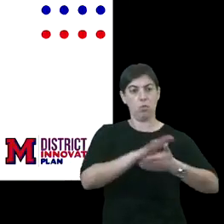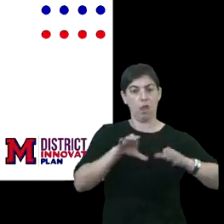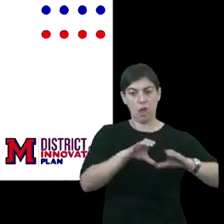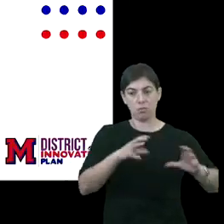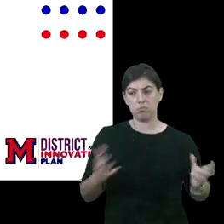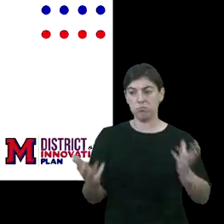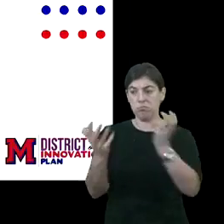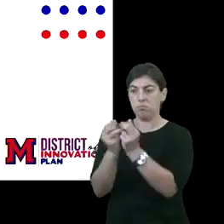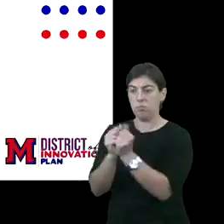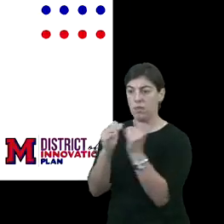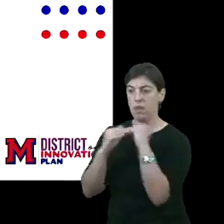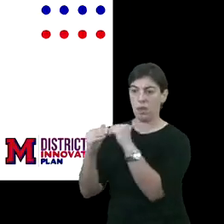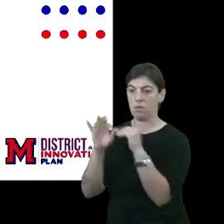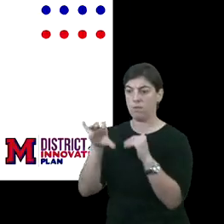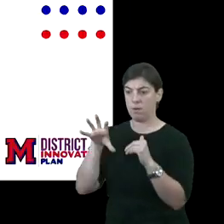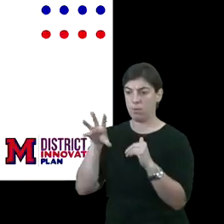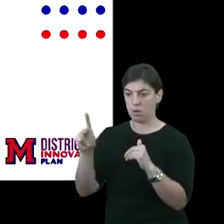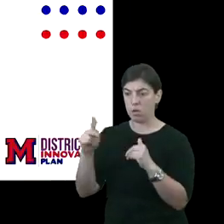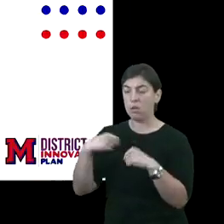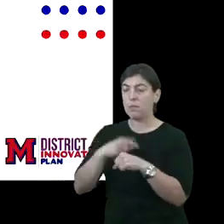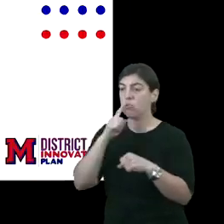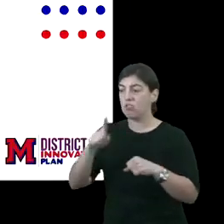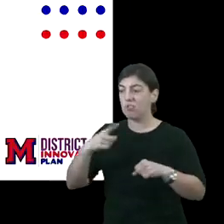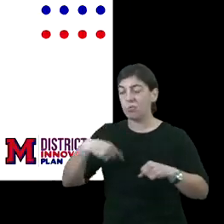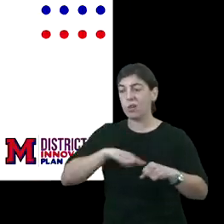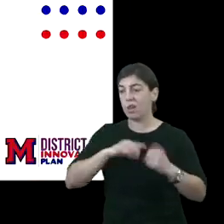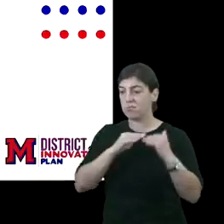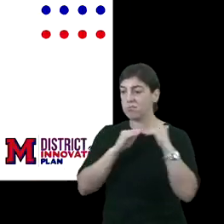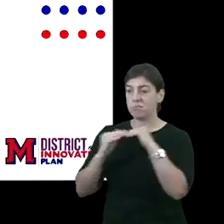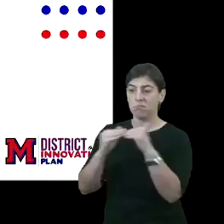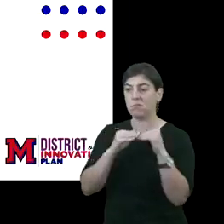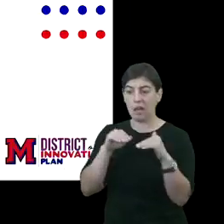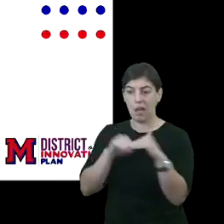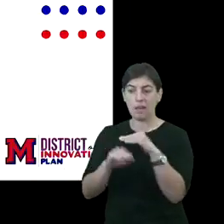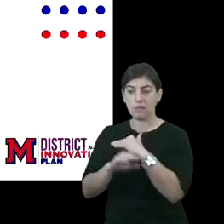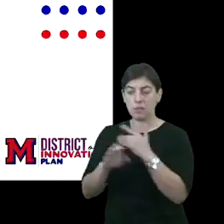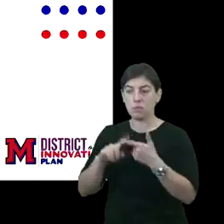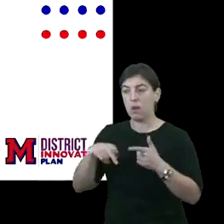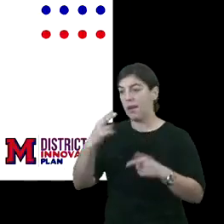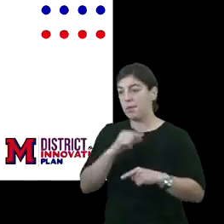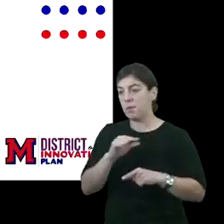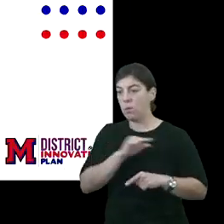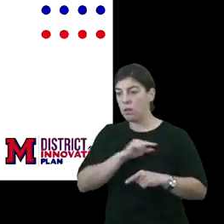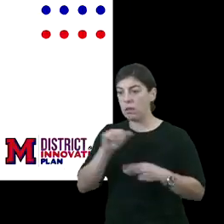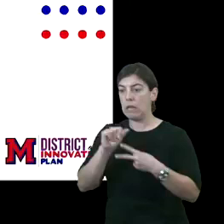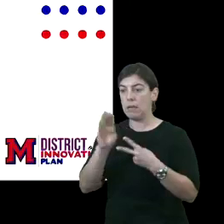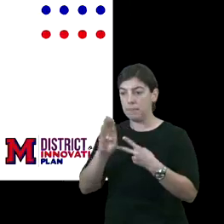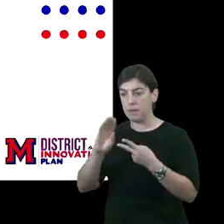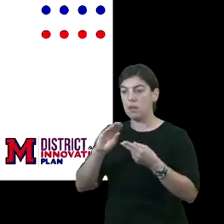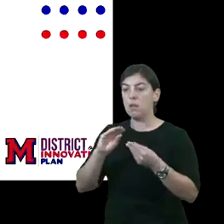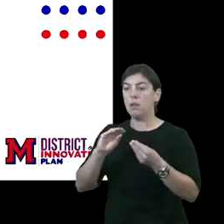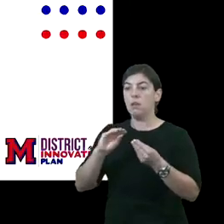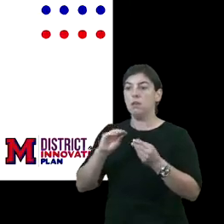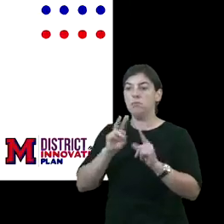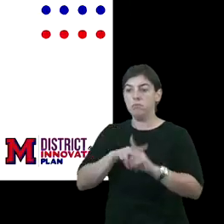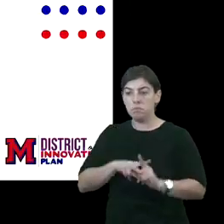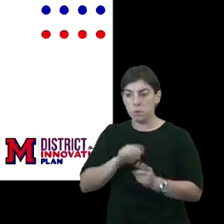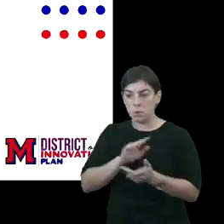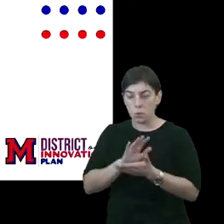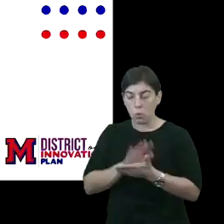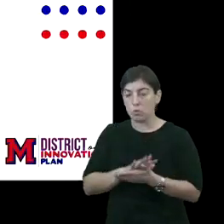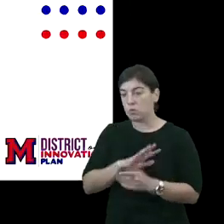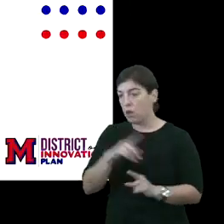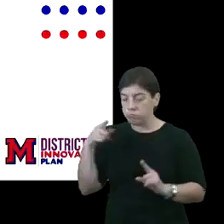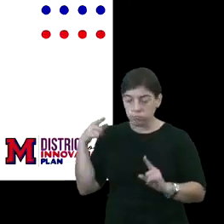the equity framework and ensuring that we have equitable access to high quality A&B rated schools. And so at the